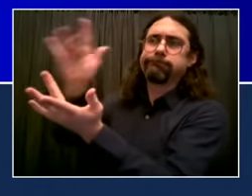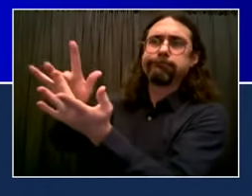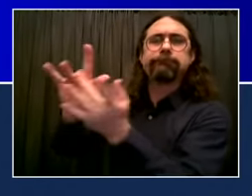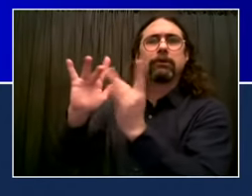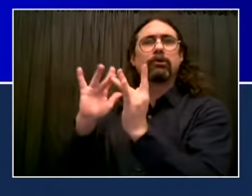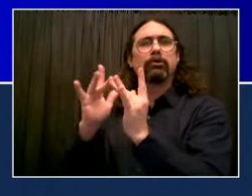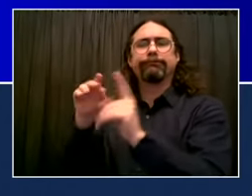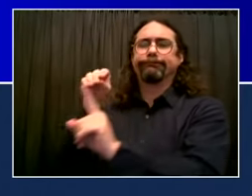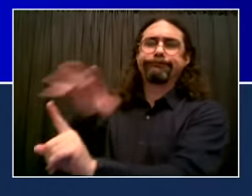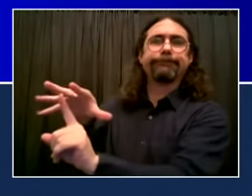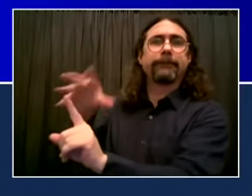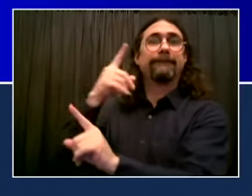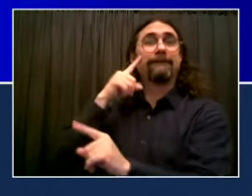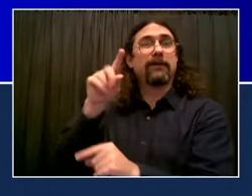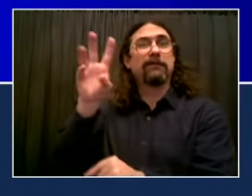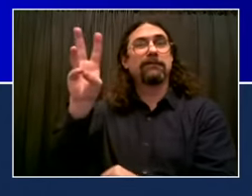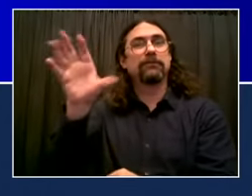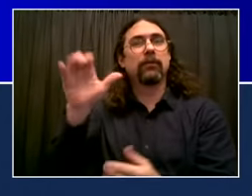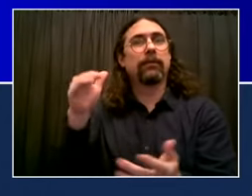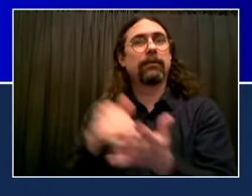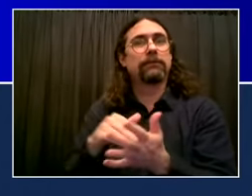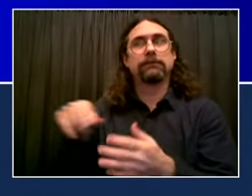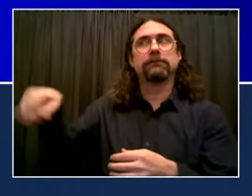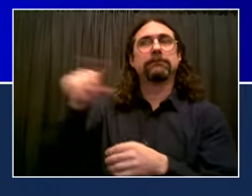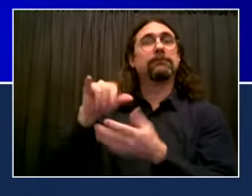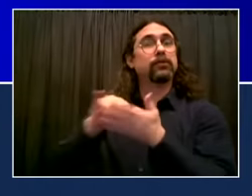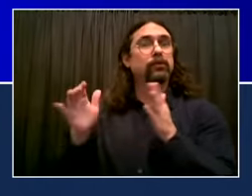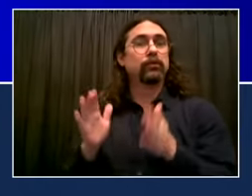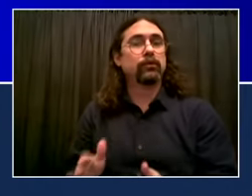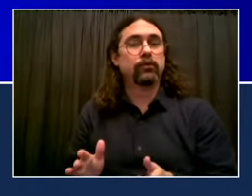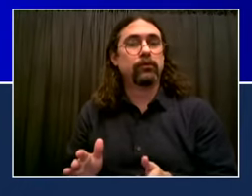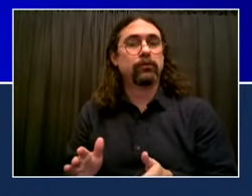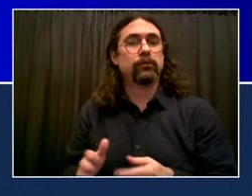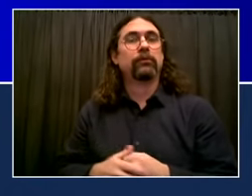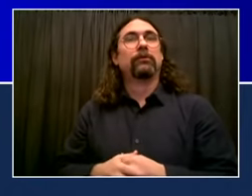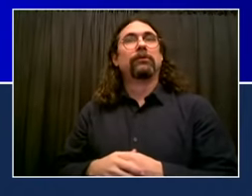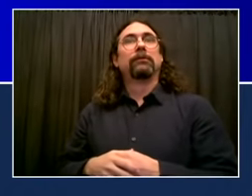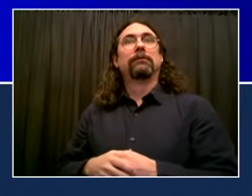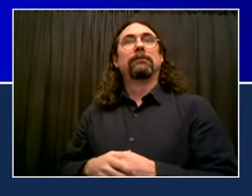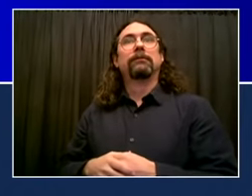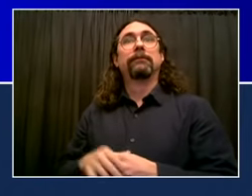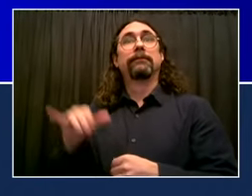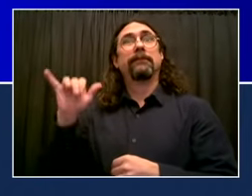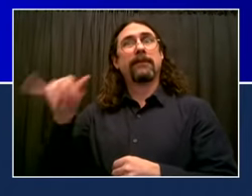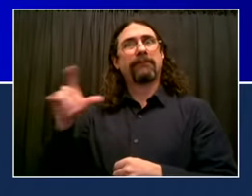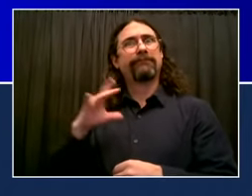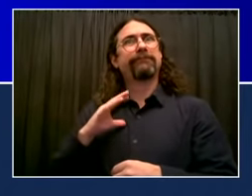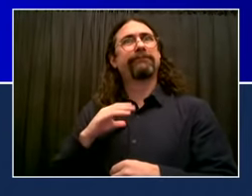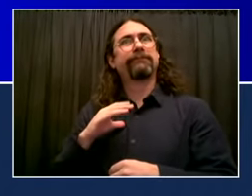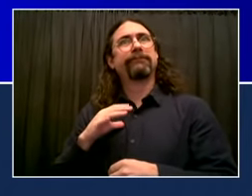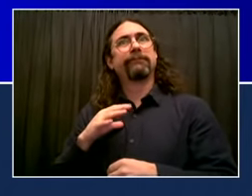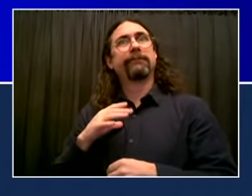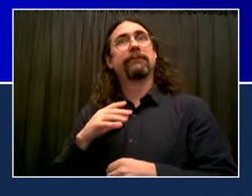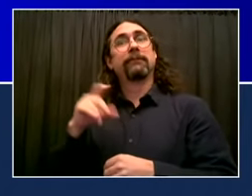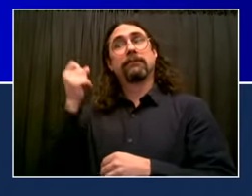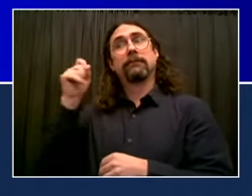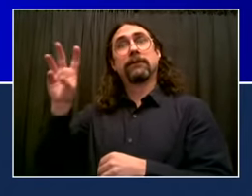200,000 more public housing residents will now have access to affordable internet because of this initiative.